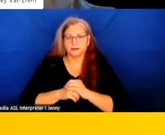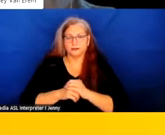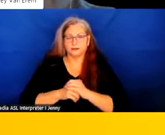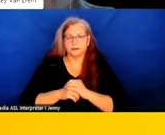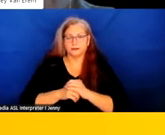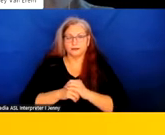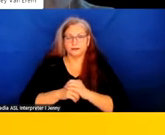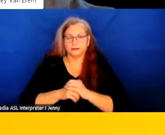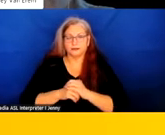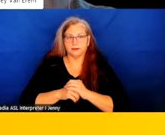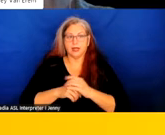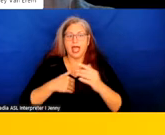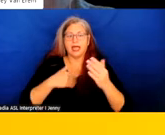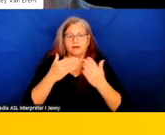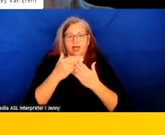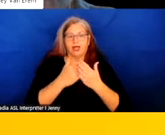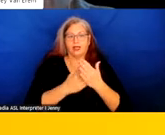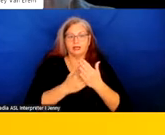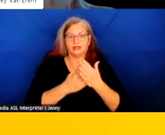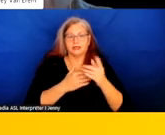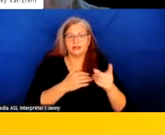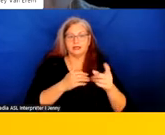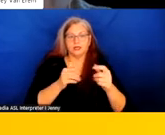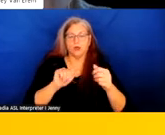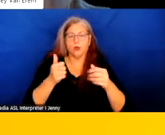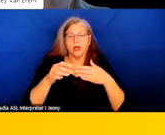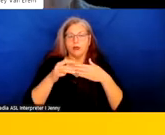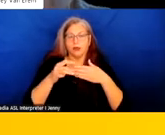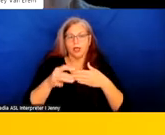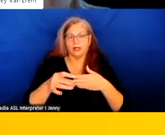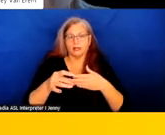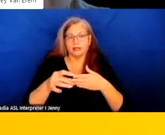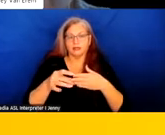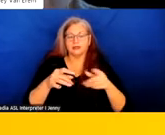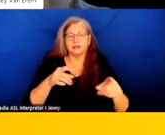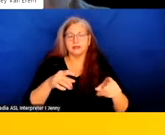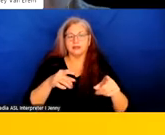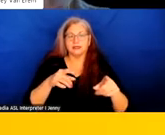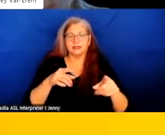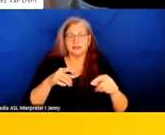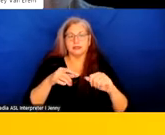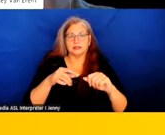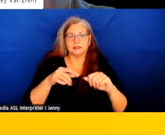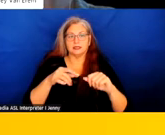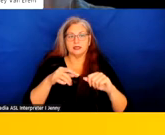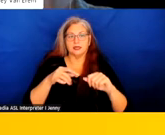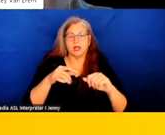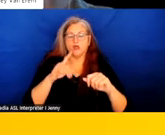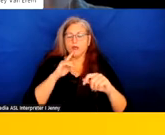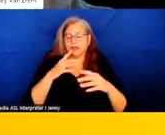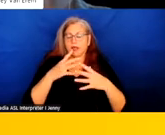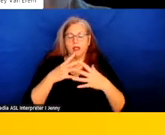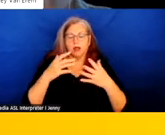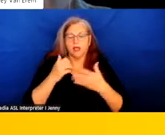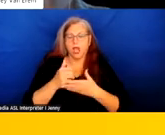I've also included a list of, of other guidance. There's some really helpful resources on these websites. Um, in terms of,